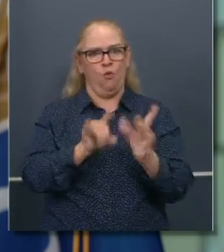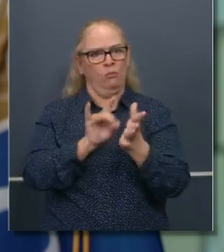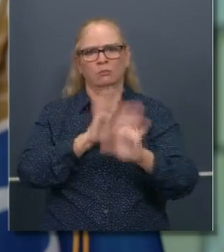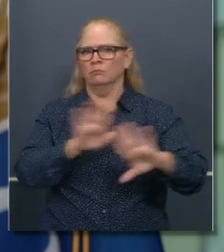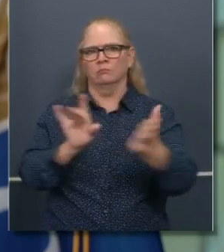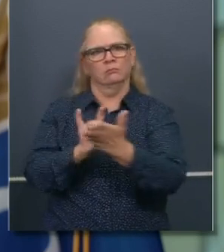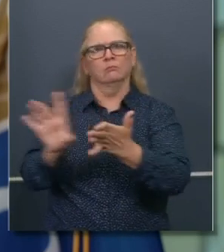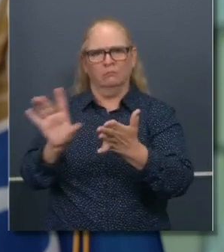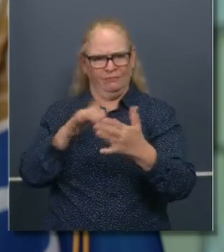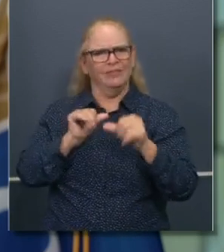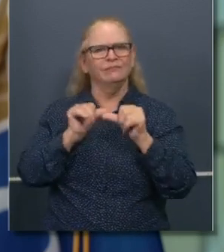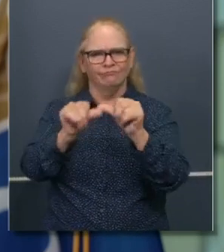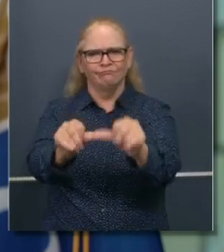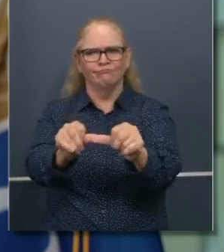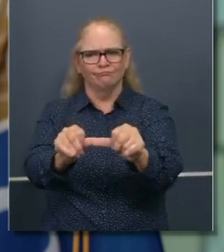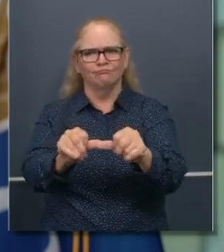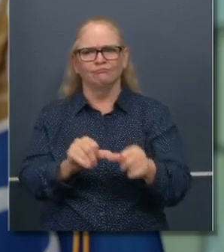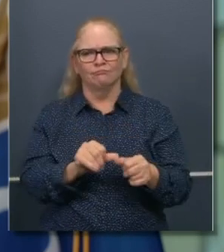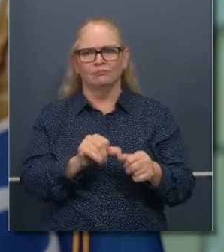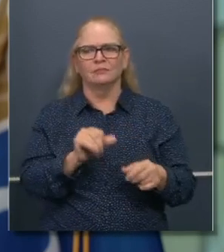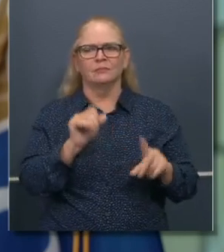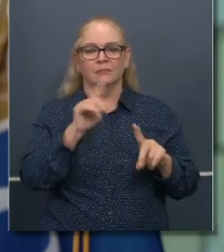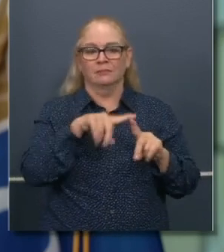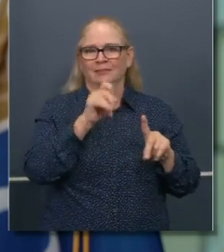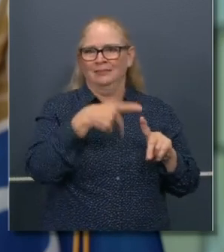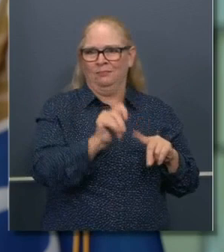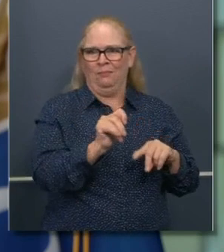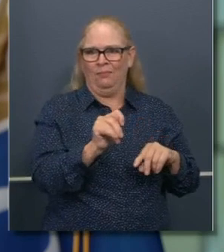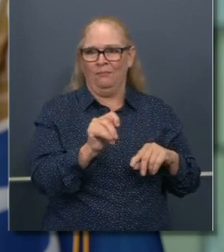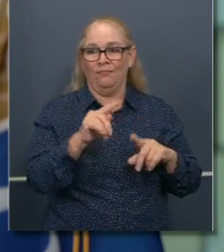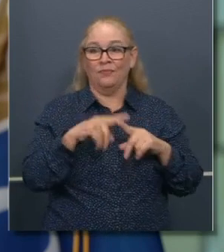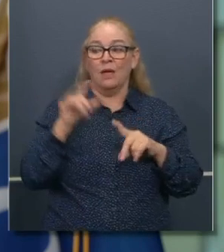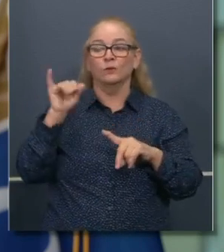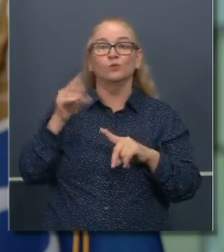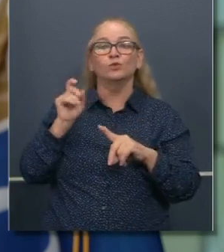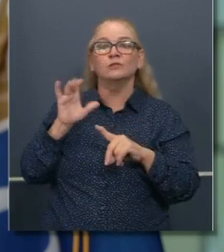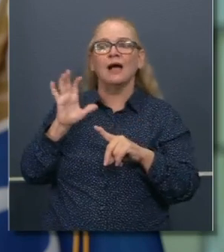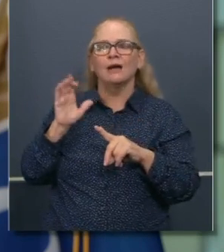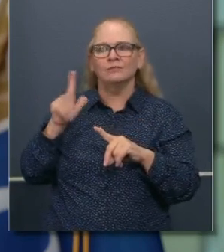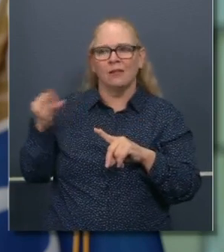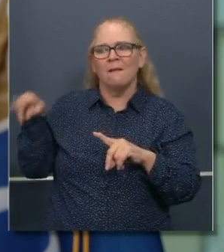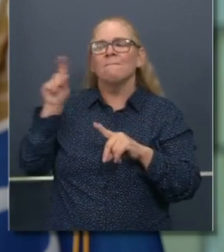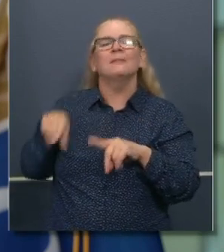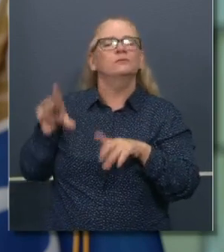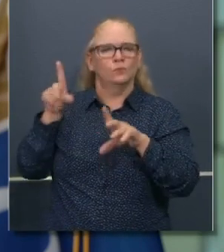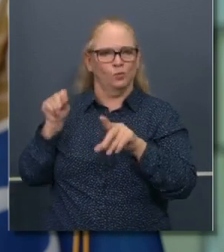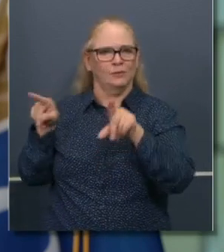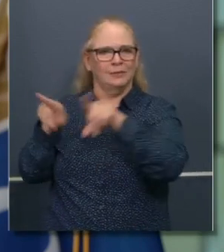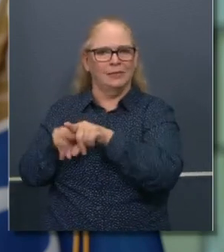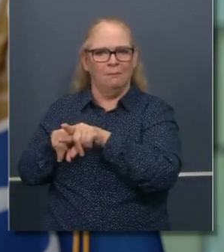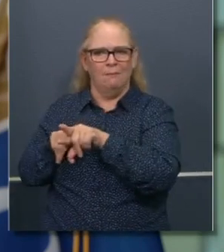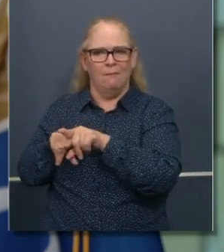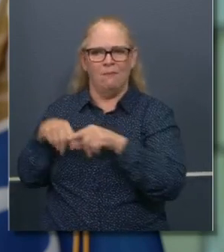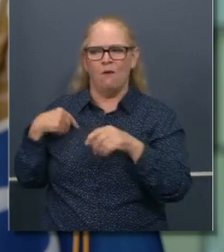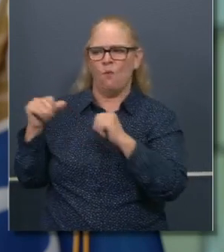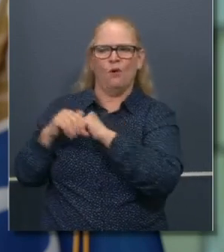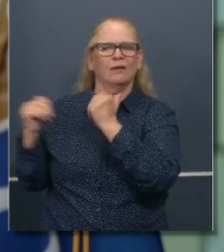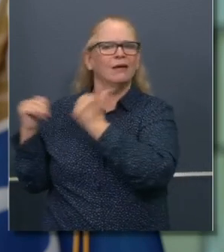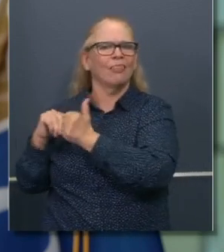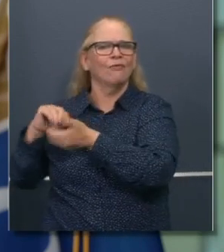that we provided the judicial council to do the same they did. Uh, but right now we are working in the spirit of collaboration, cooperation,